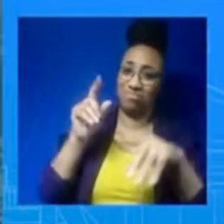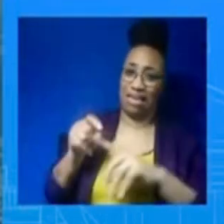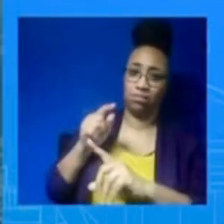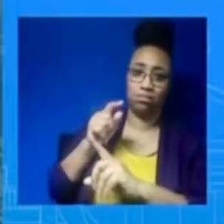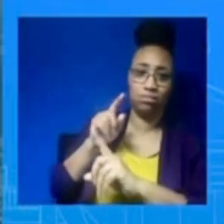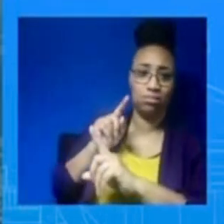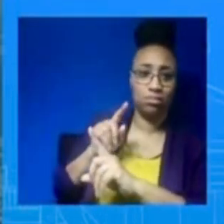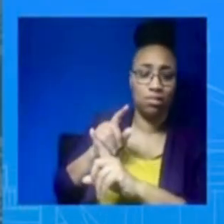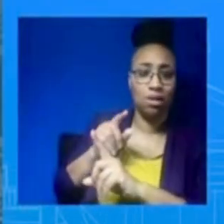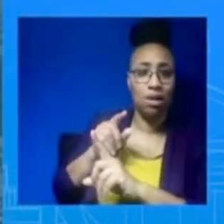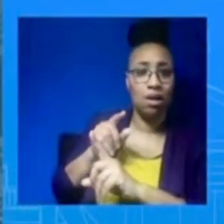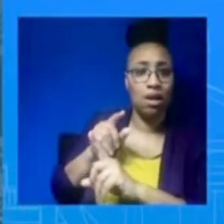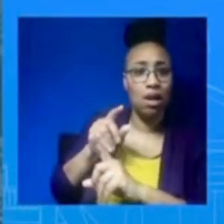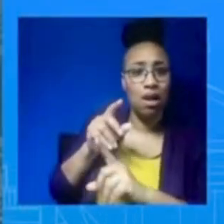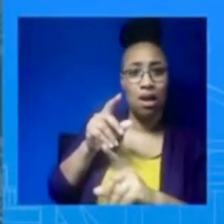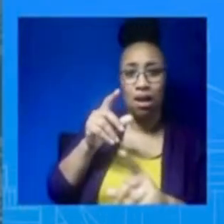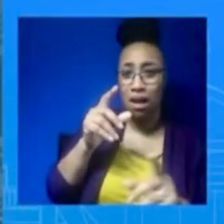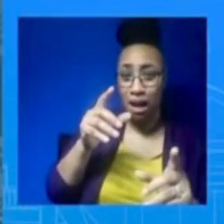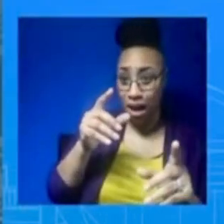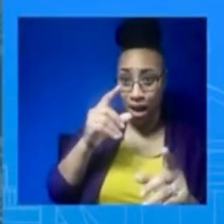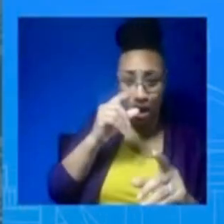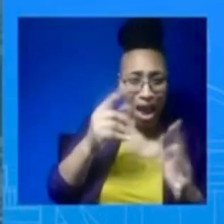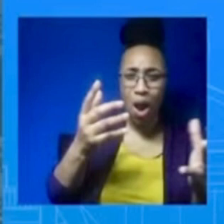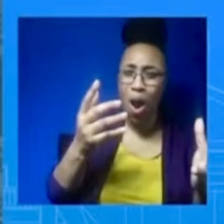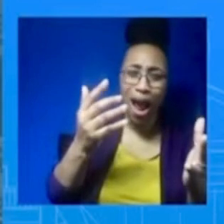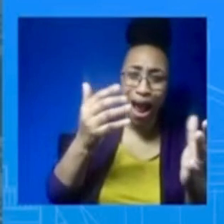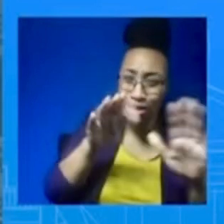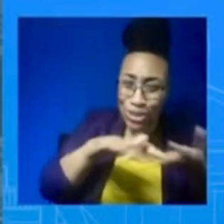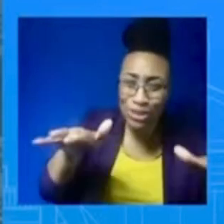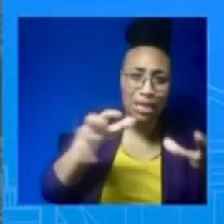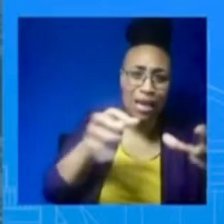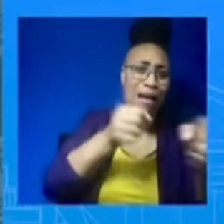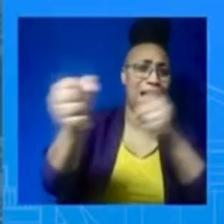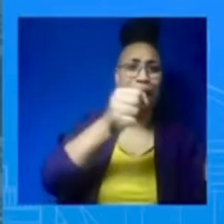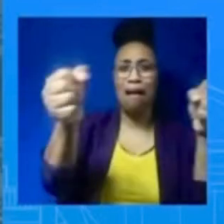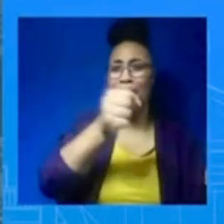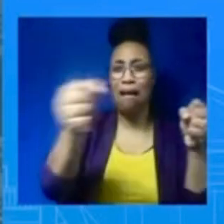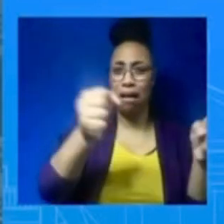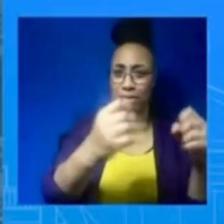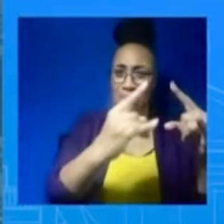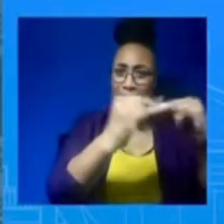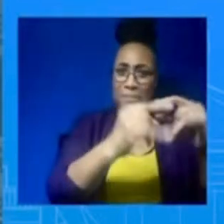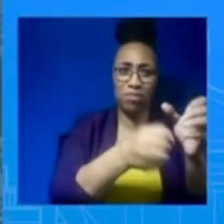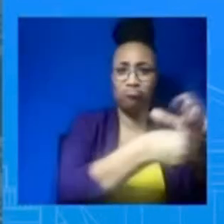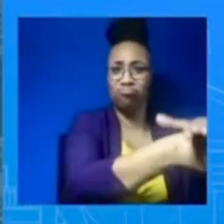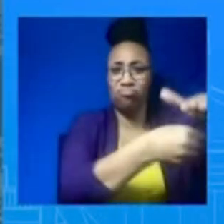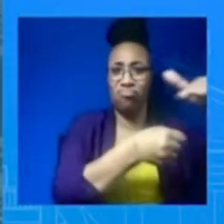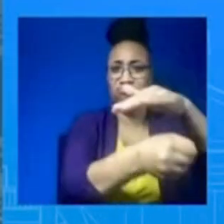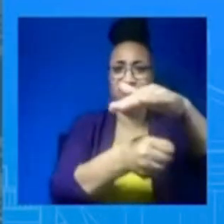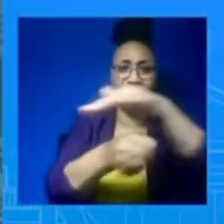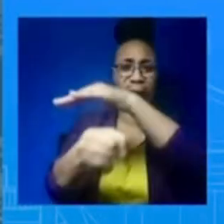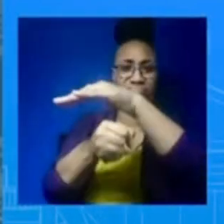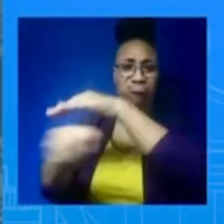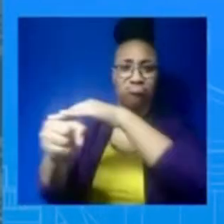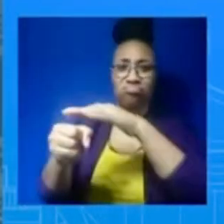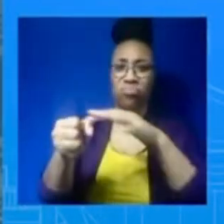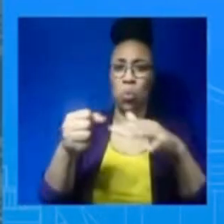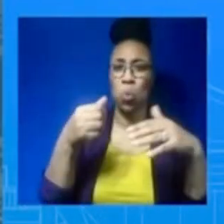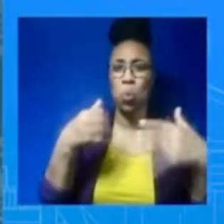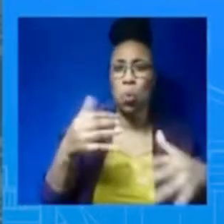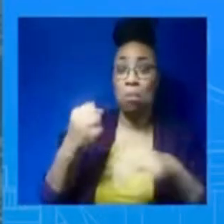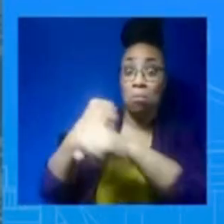Buying drones from Iran and trying to buy artillery shells from North Korea. This is not a man who's at all serious about ending this war.